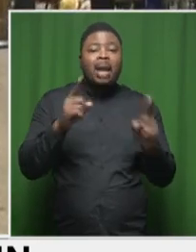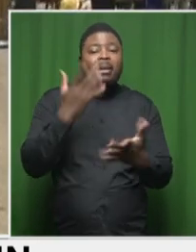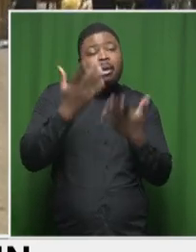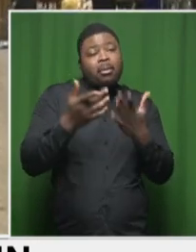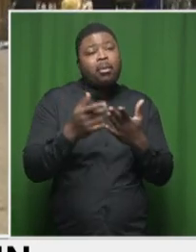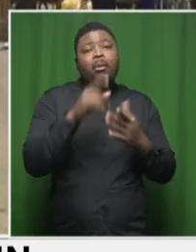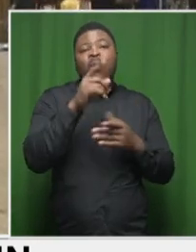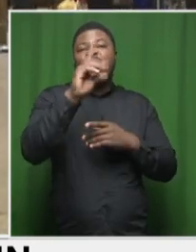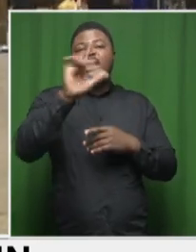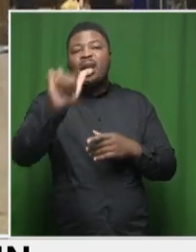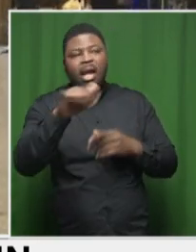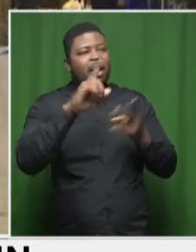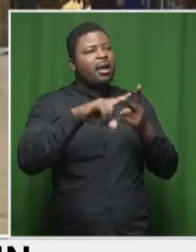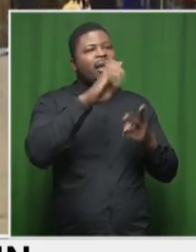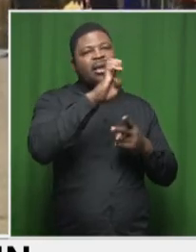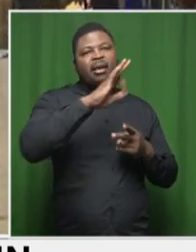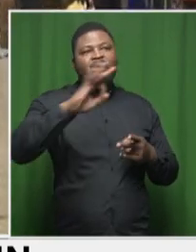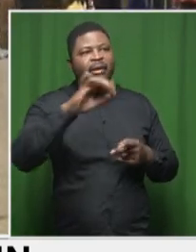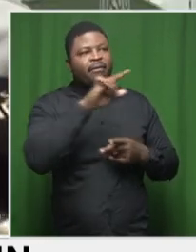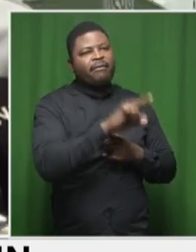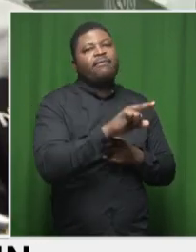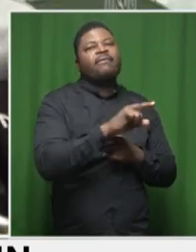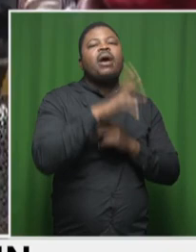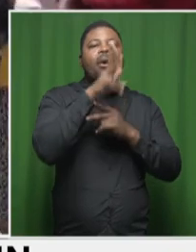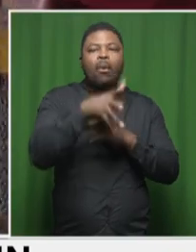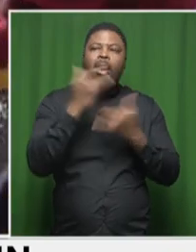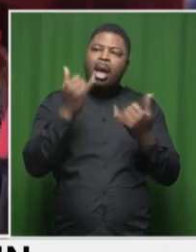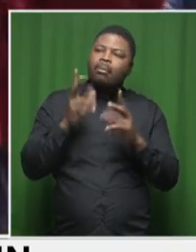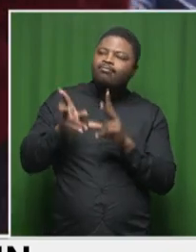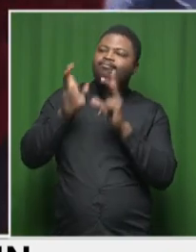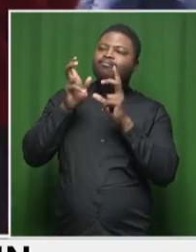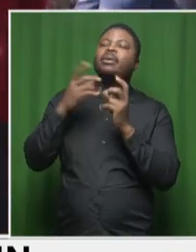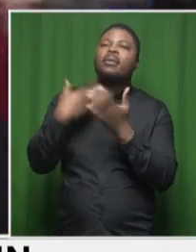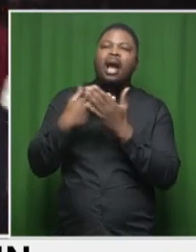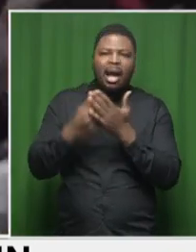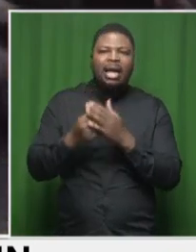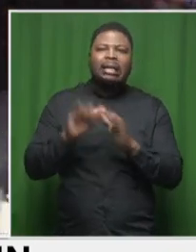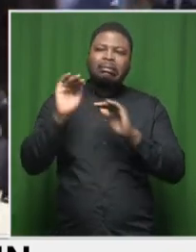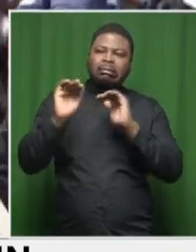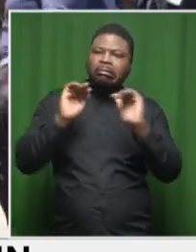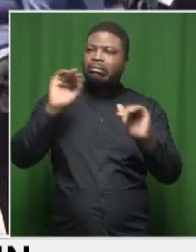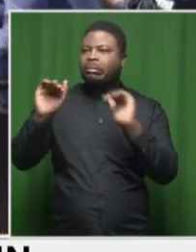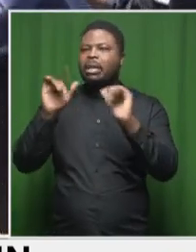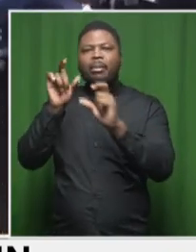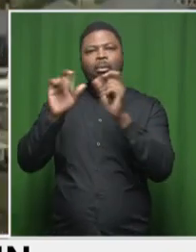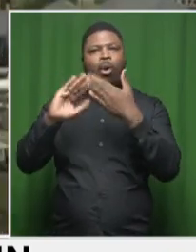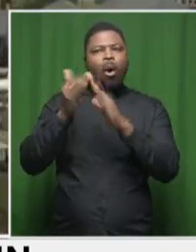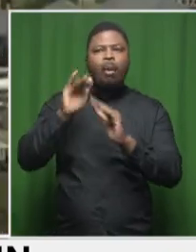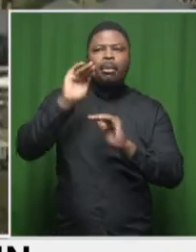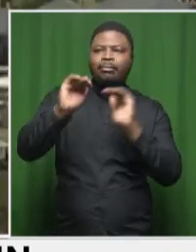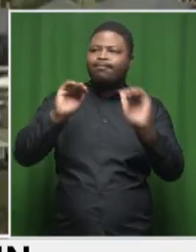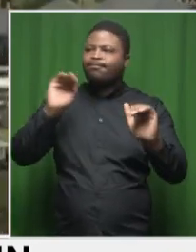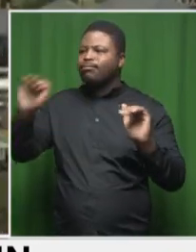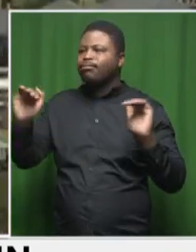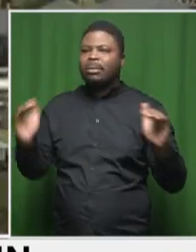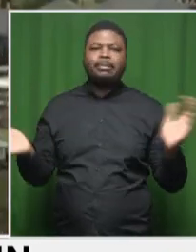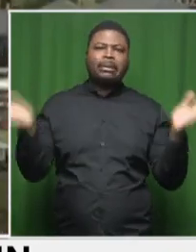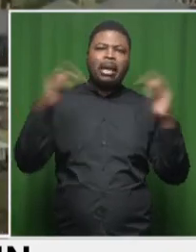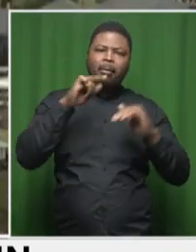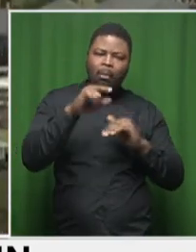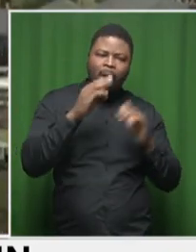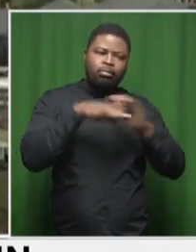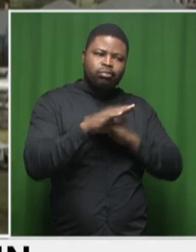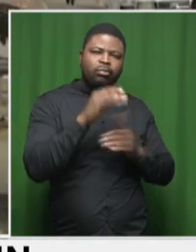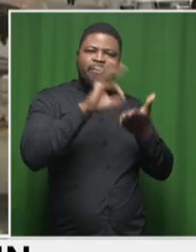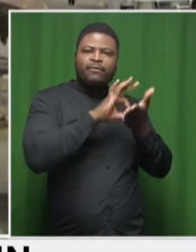to have a message to convince people to vote otherwise. And it is an opportunity because